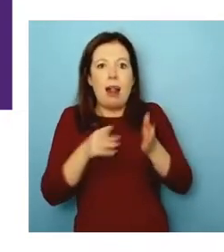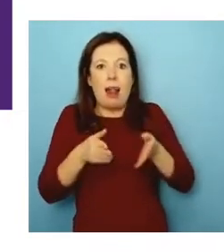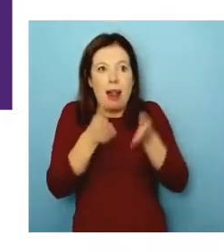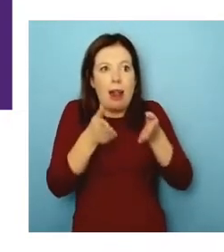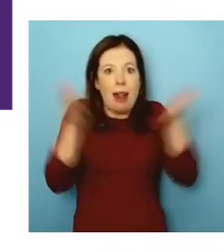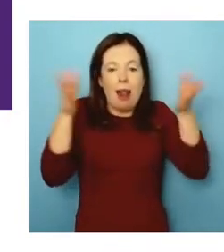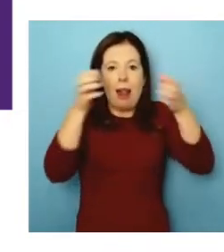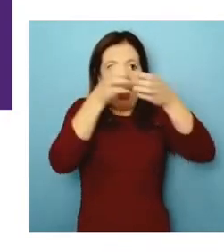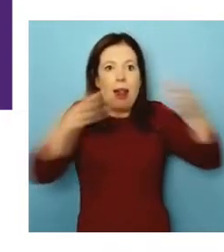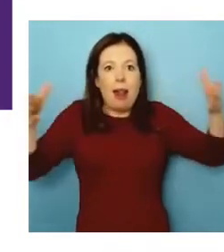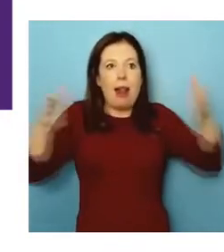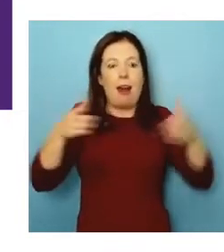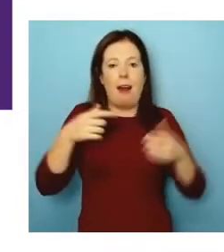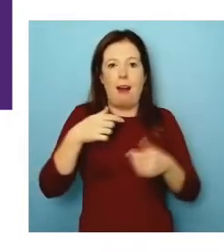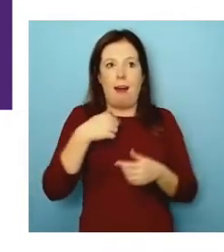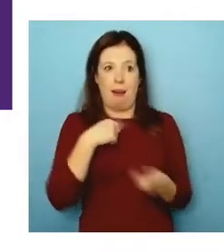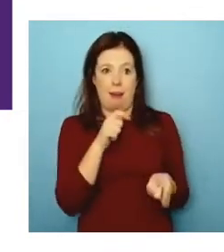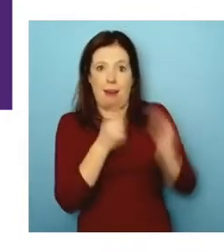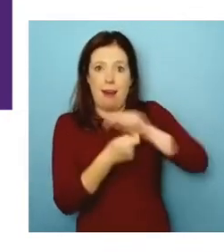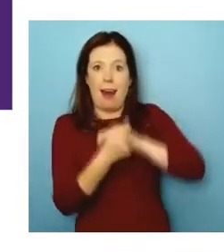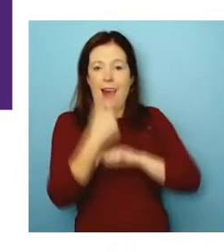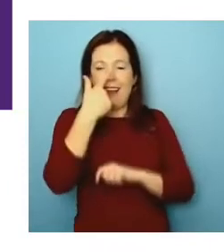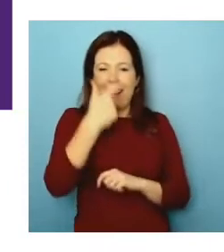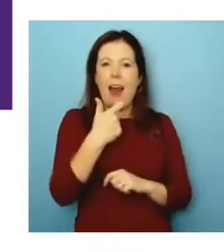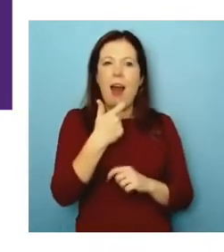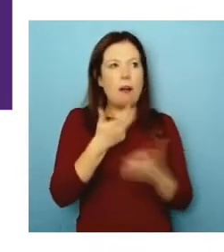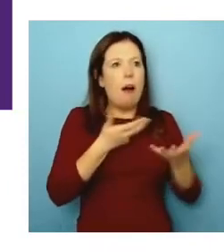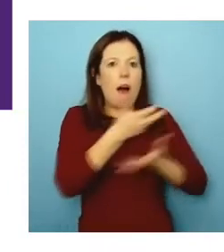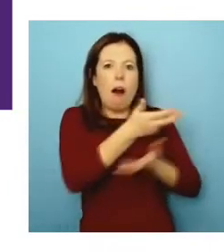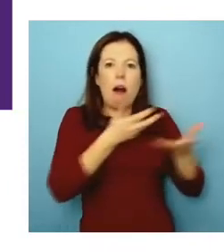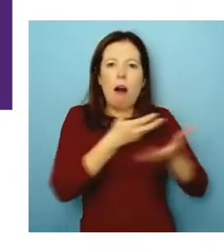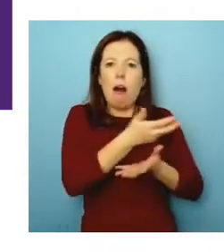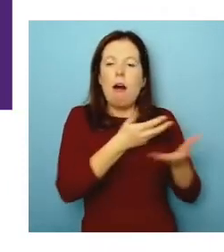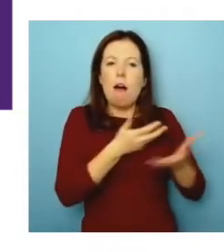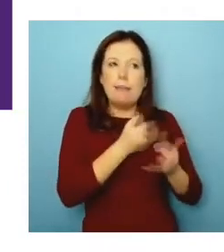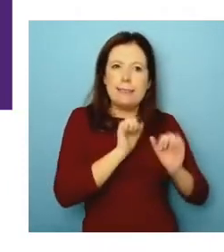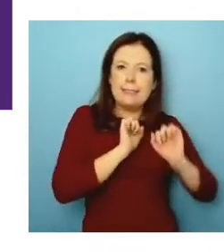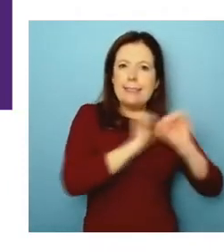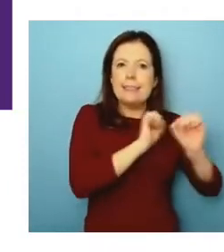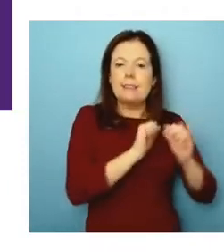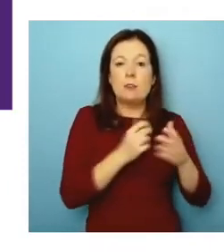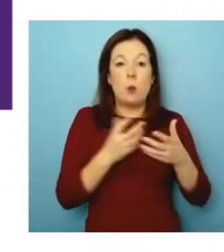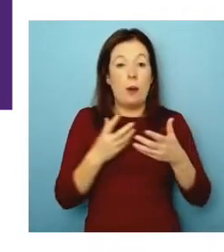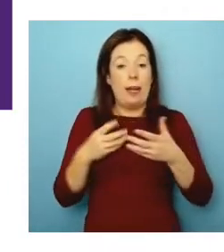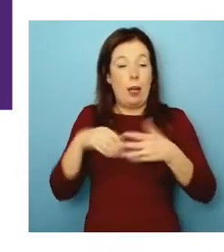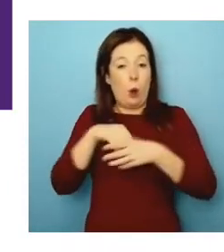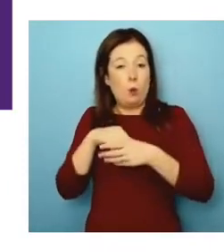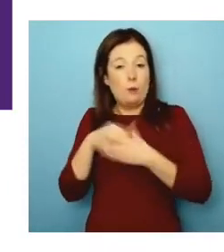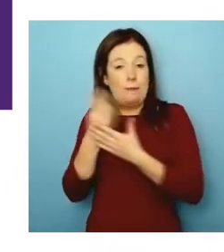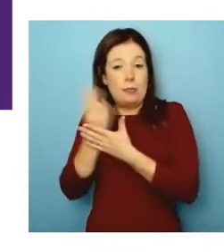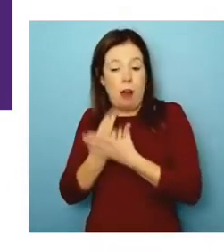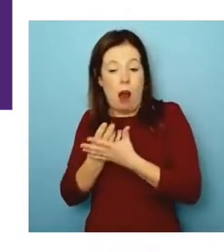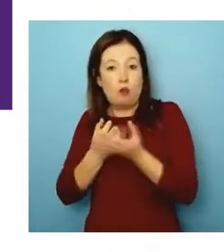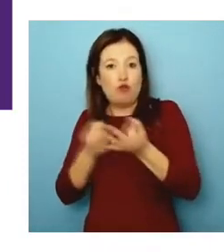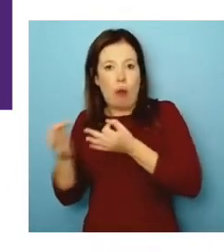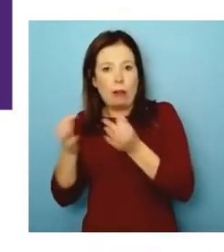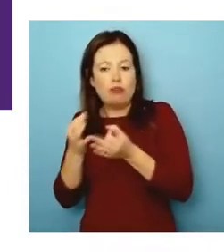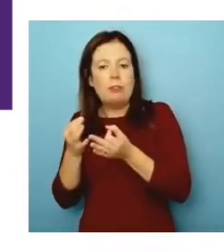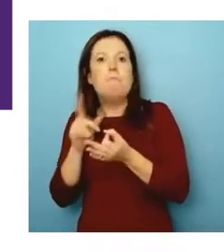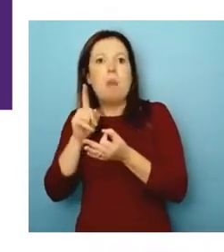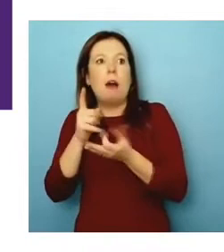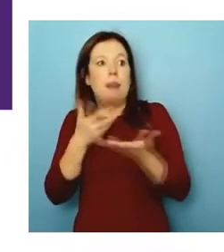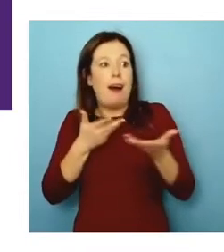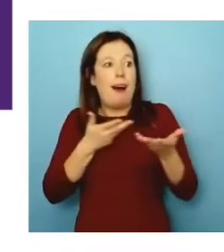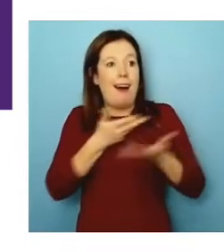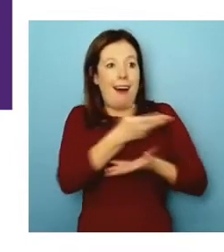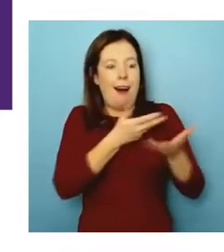they needed so we could easily convert them. So it was taking the kind of the inclusive design strategy, but portraying it in, in, in what